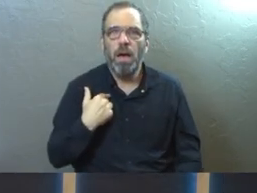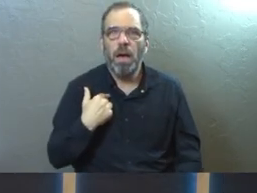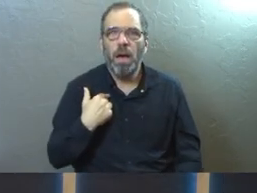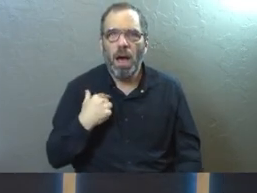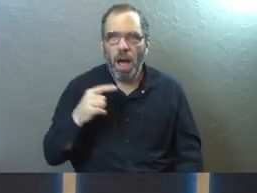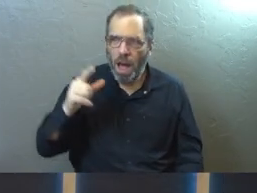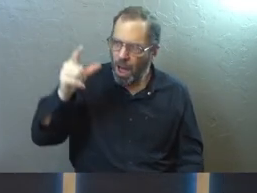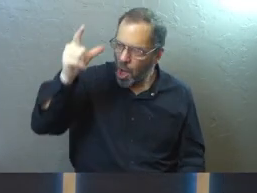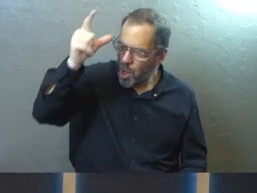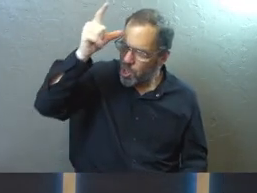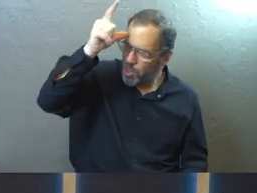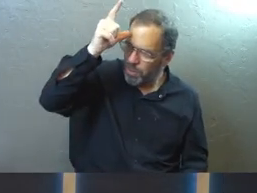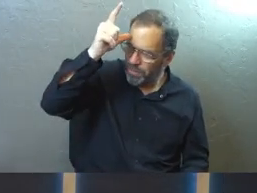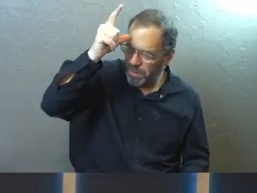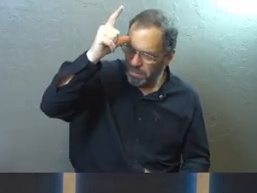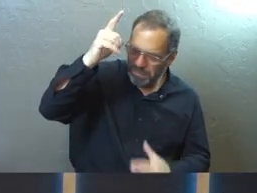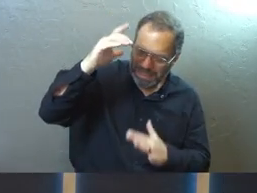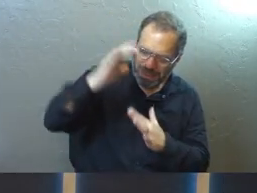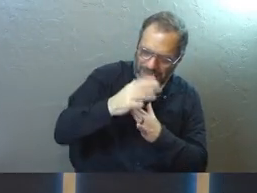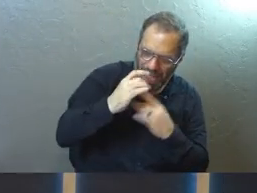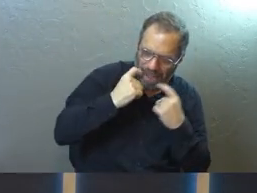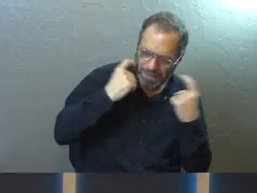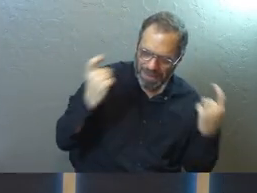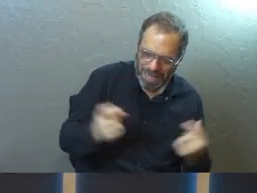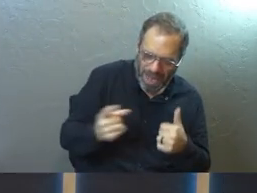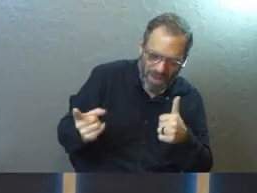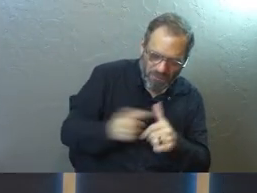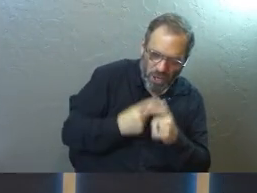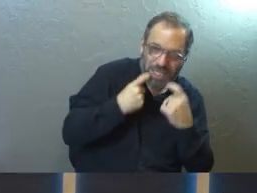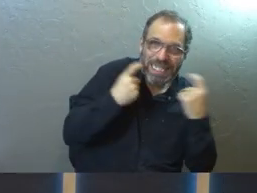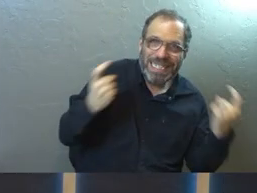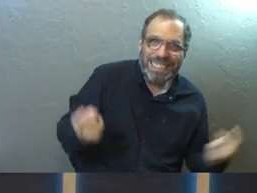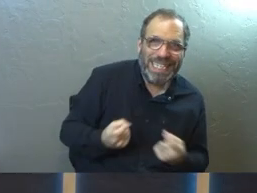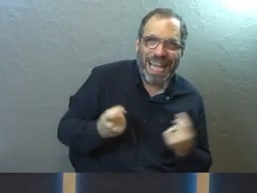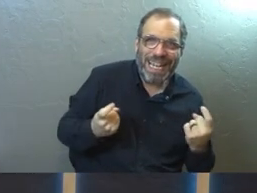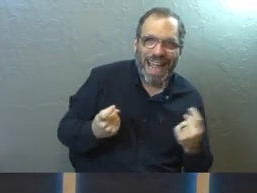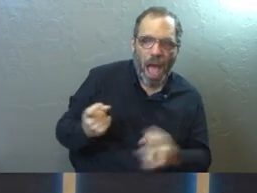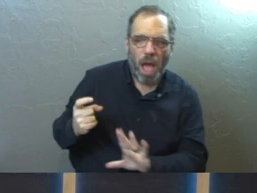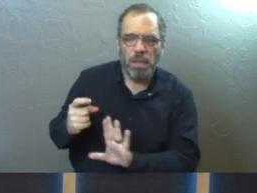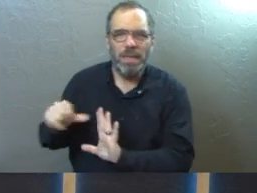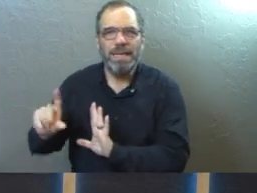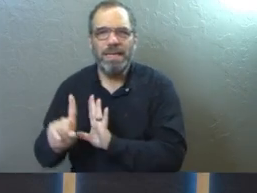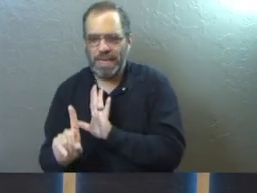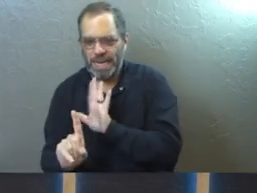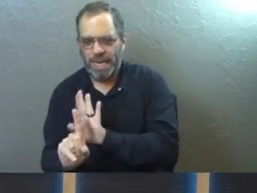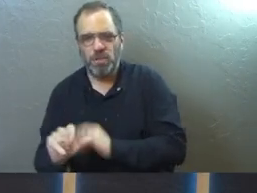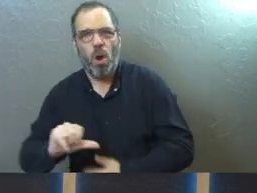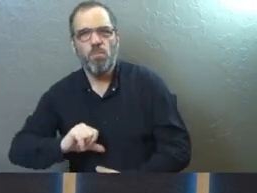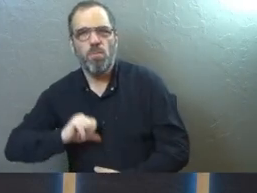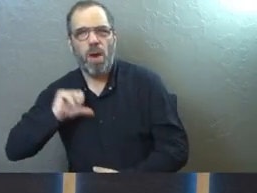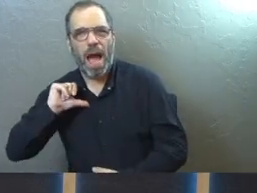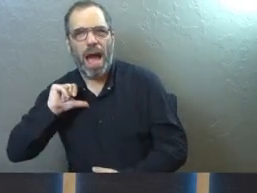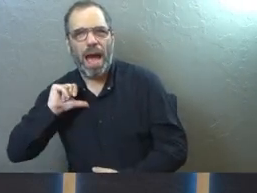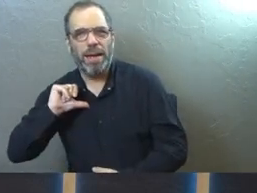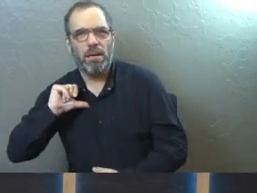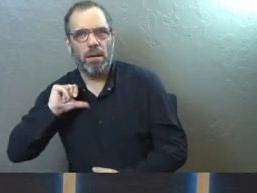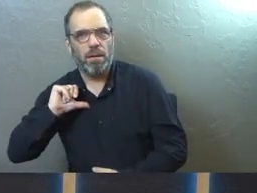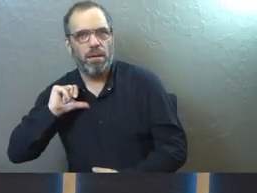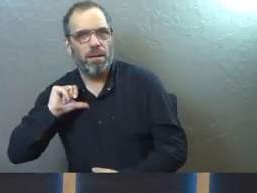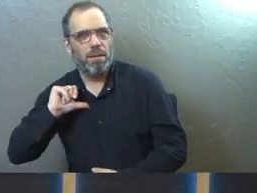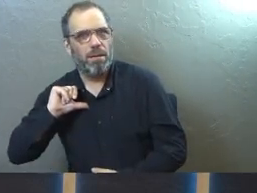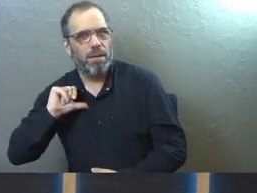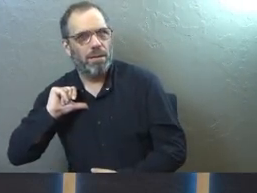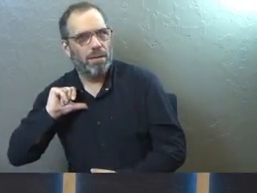Lucifer's chief sin, his first sin was his pride, was